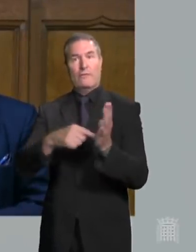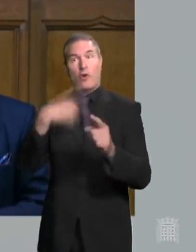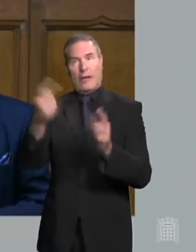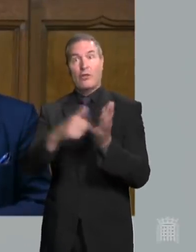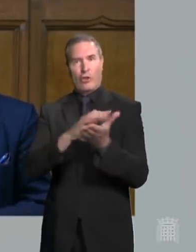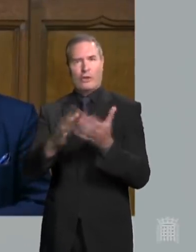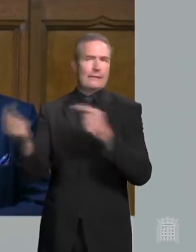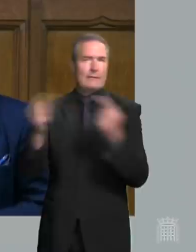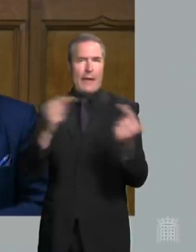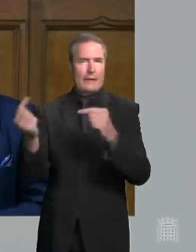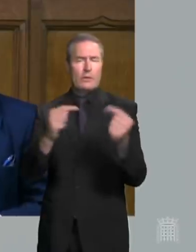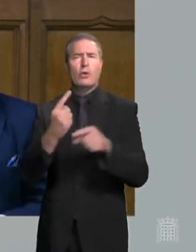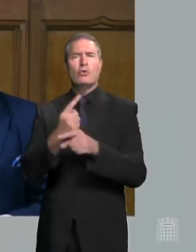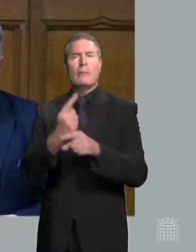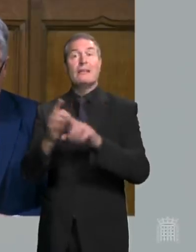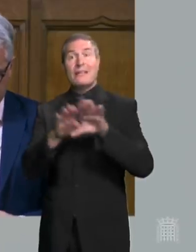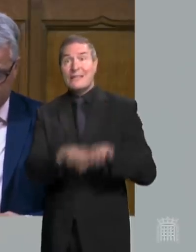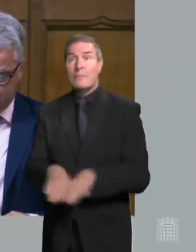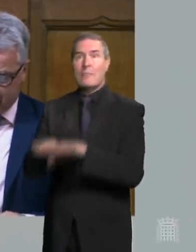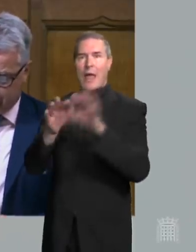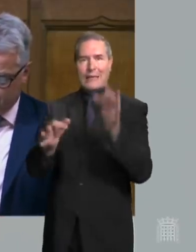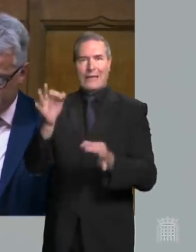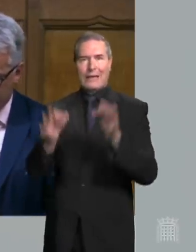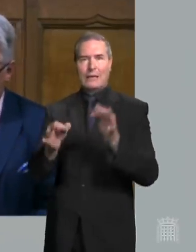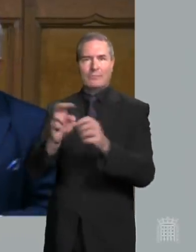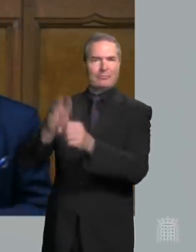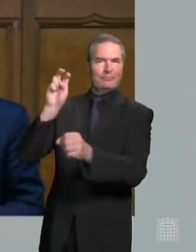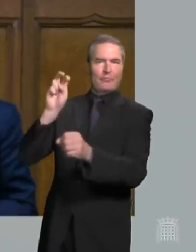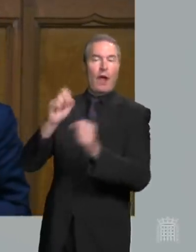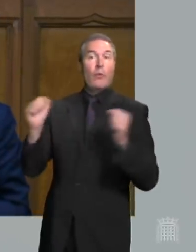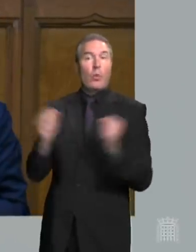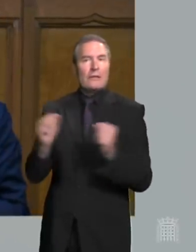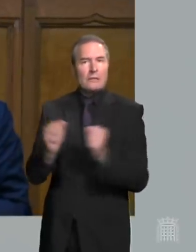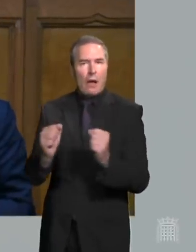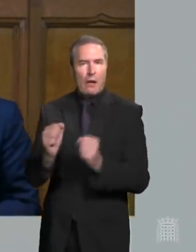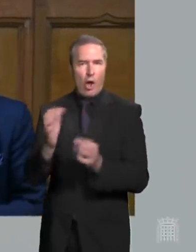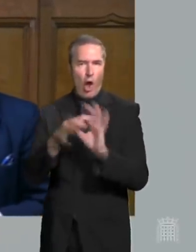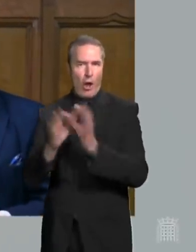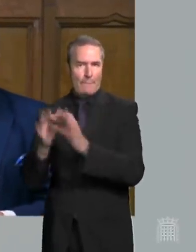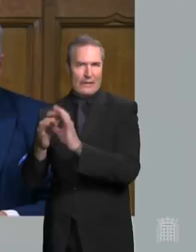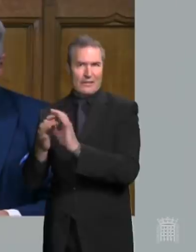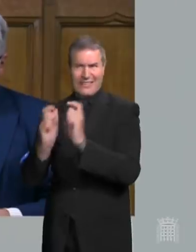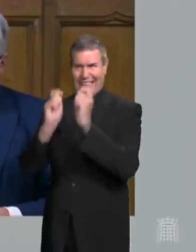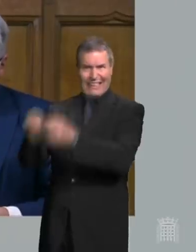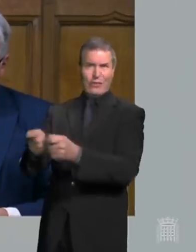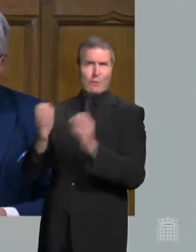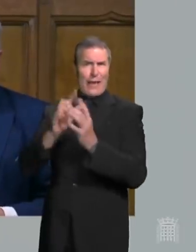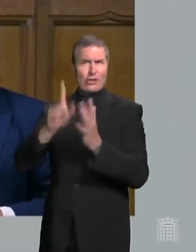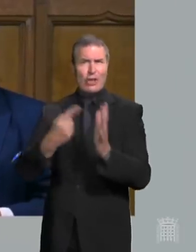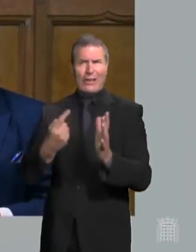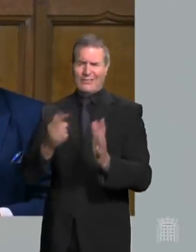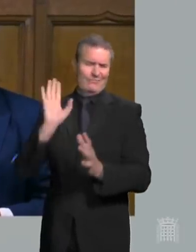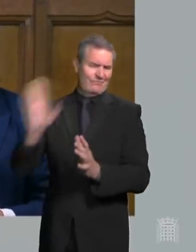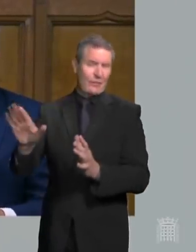Thursday calling for a diplomatic boycott of the 2022 Winter Olympics incredibly awarded to Beijing until